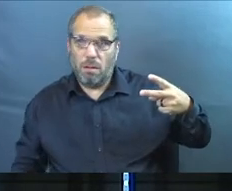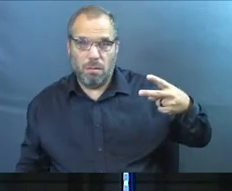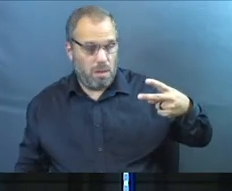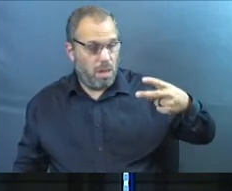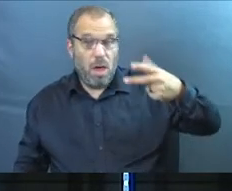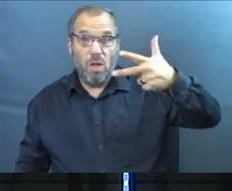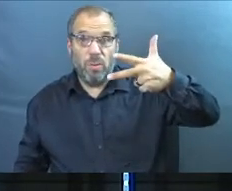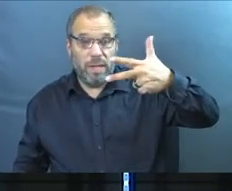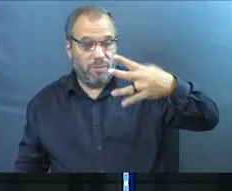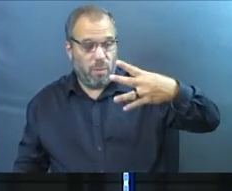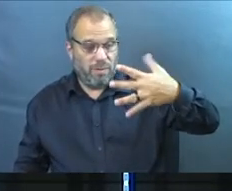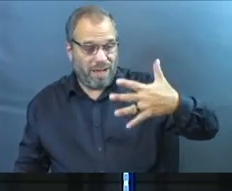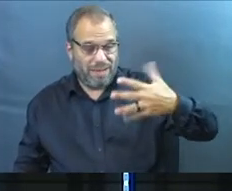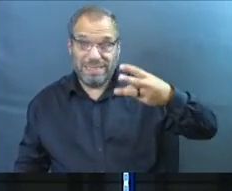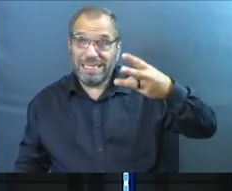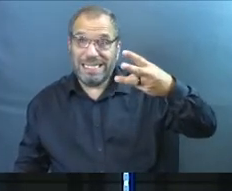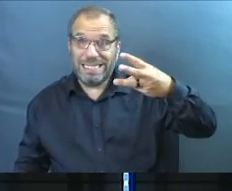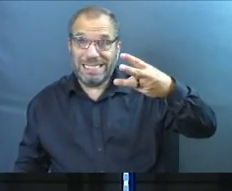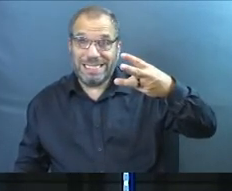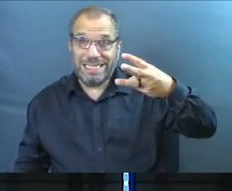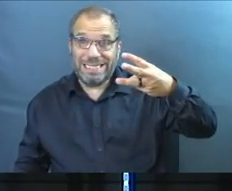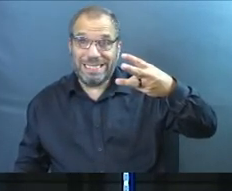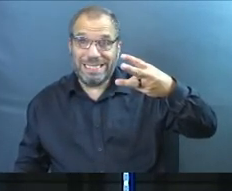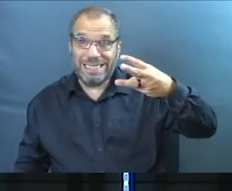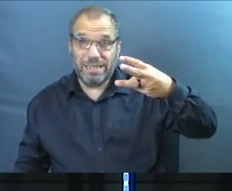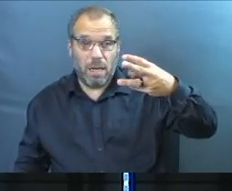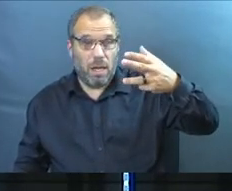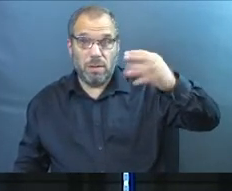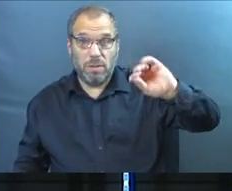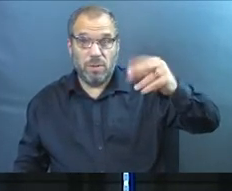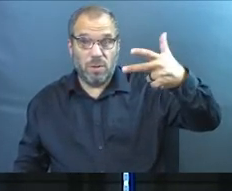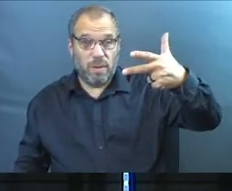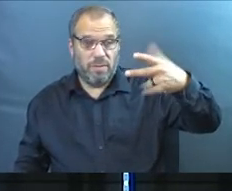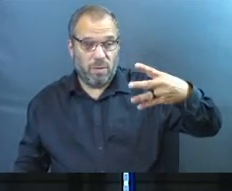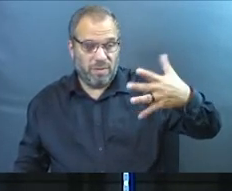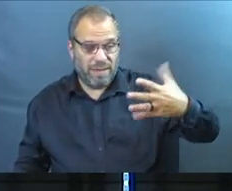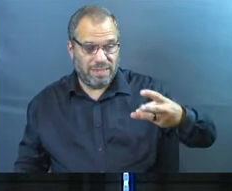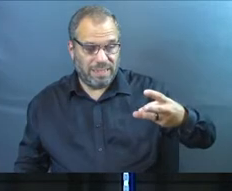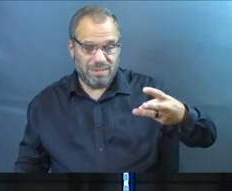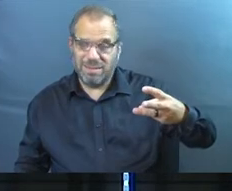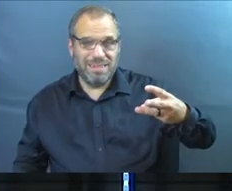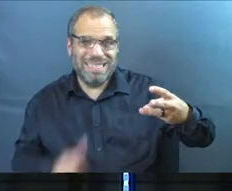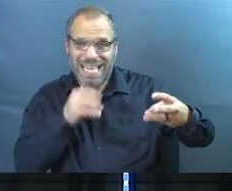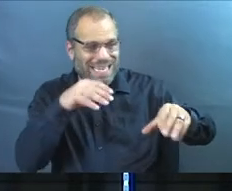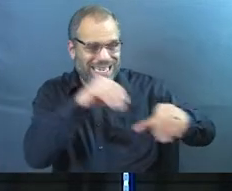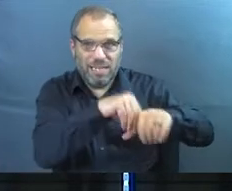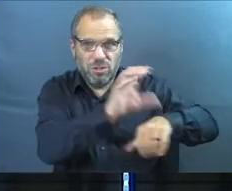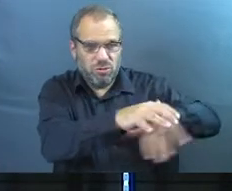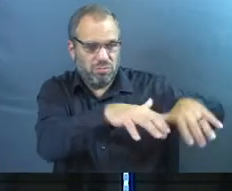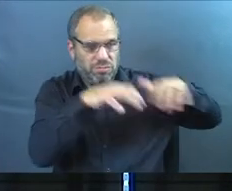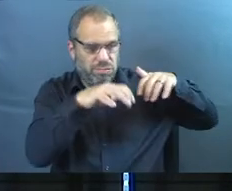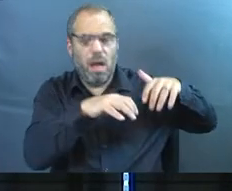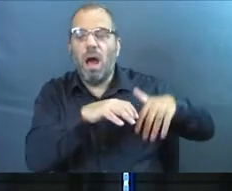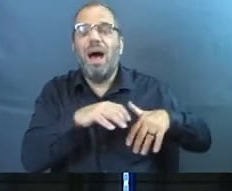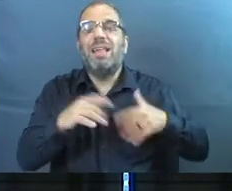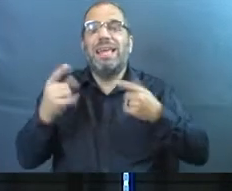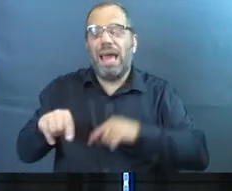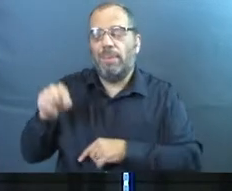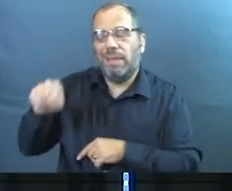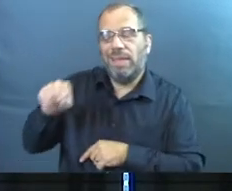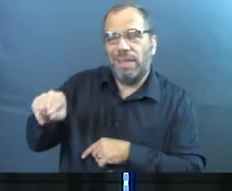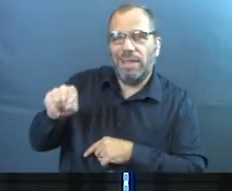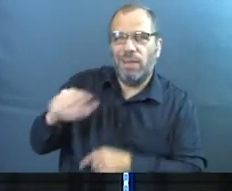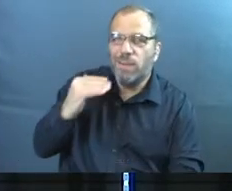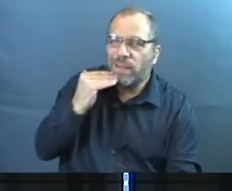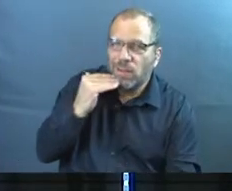The other four? The other four don't happen on a stage. They happen when the people of God